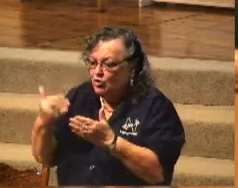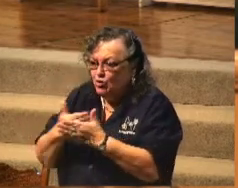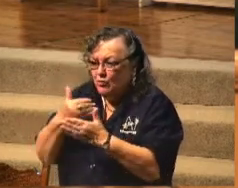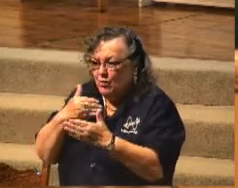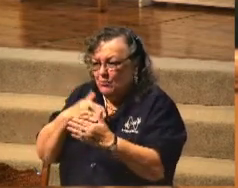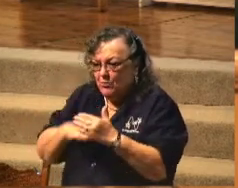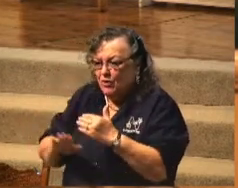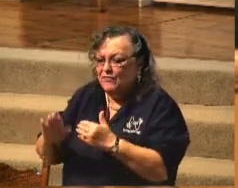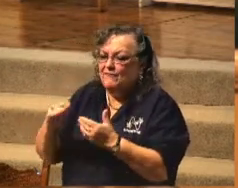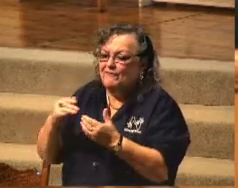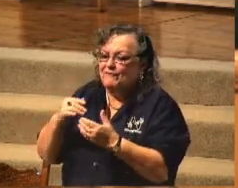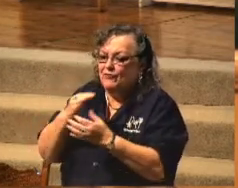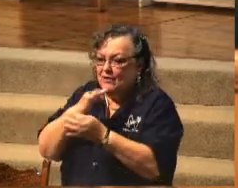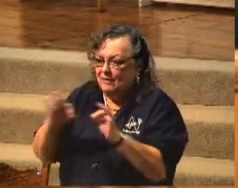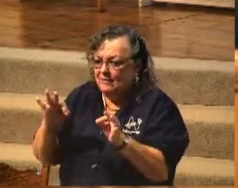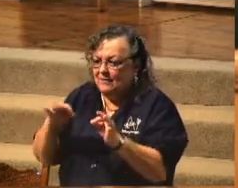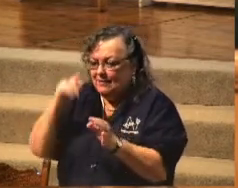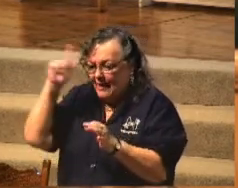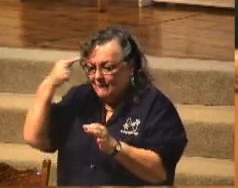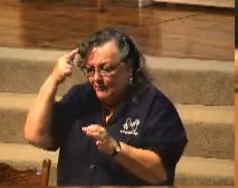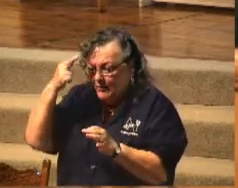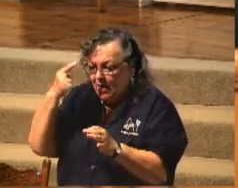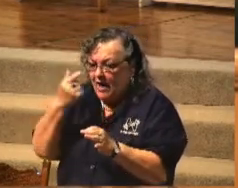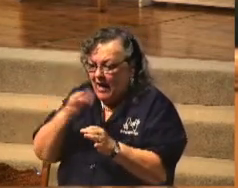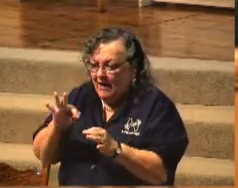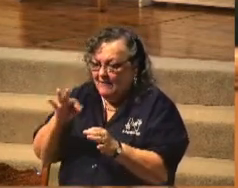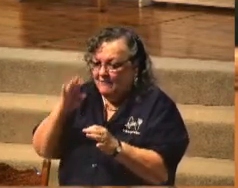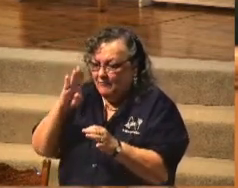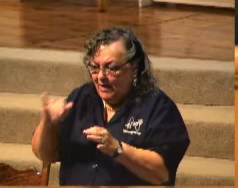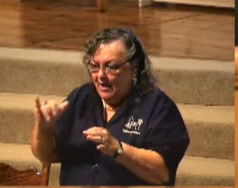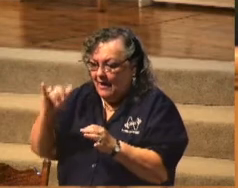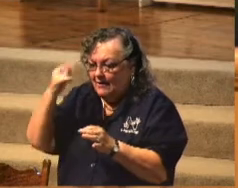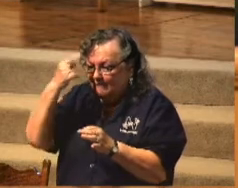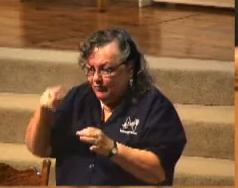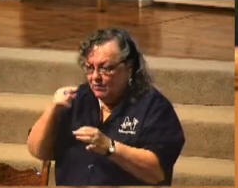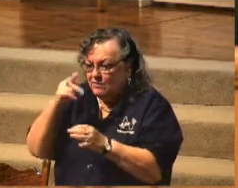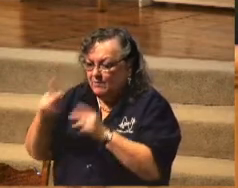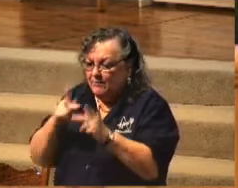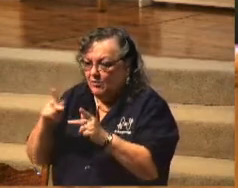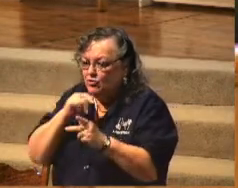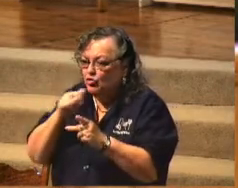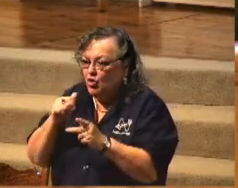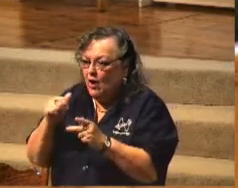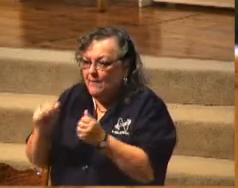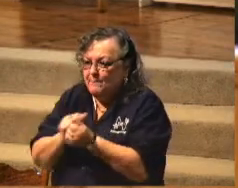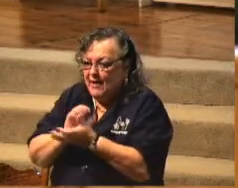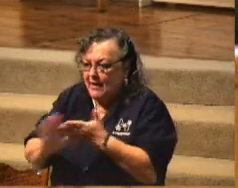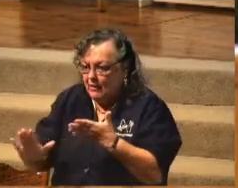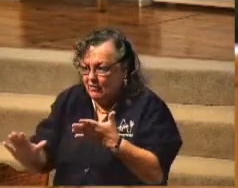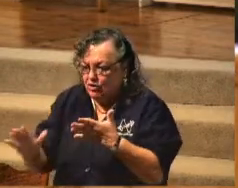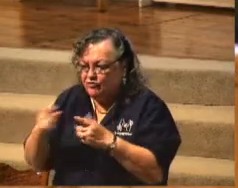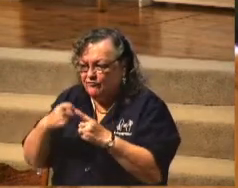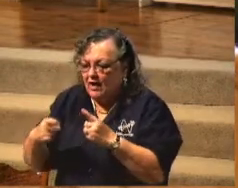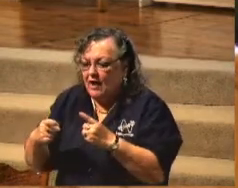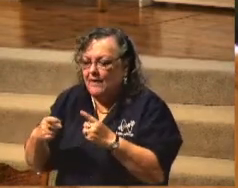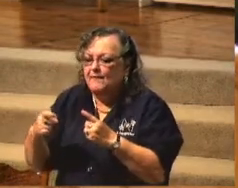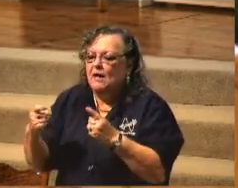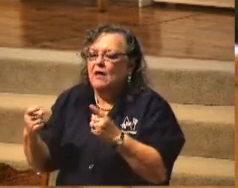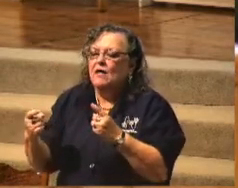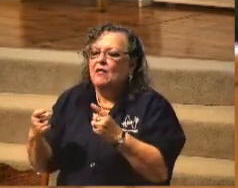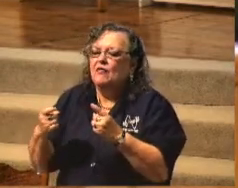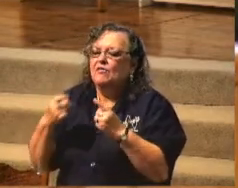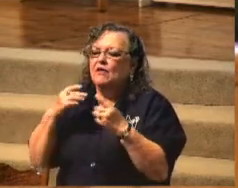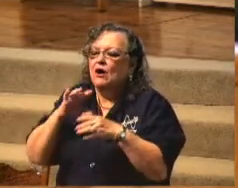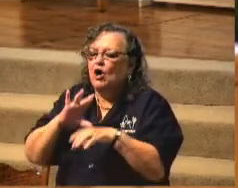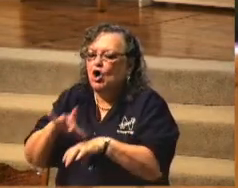government of the people, by the people, for the people, shall not perish from the earth. That is our heritage.